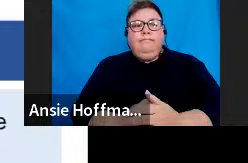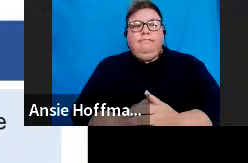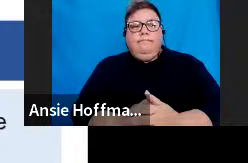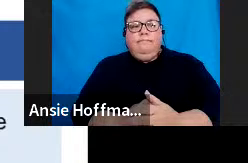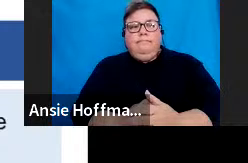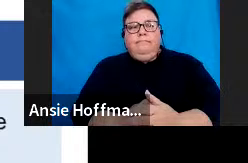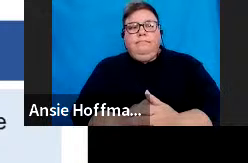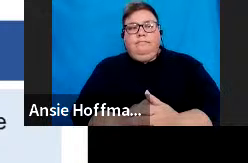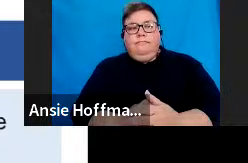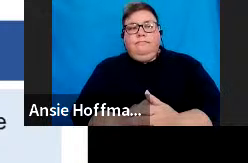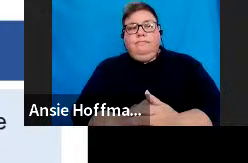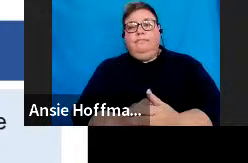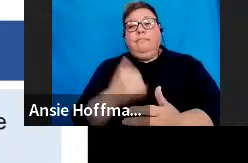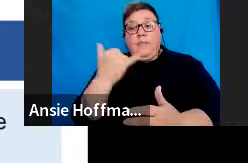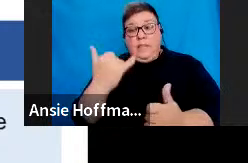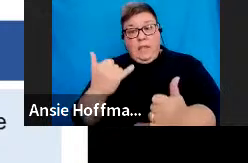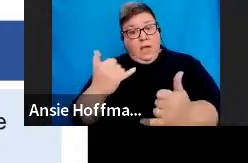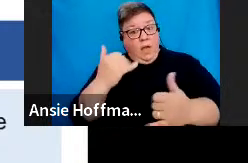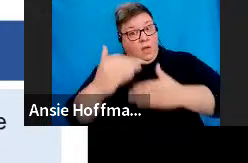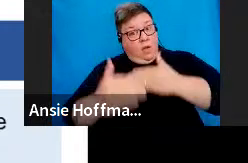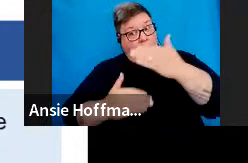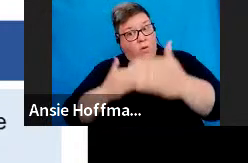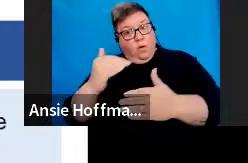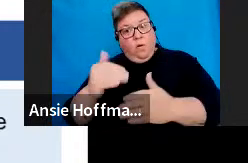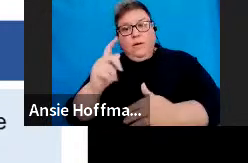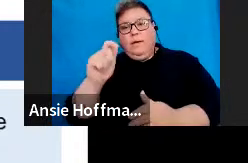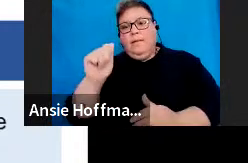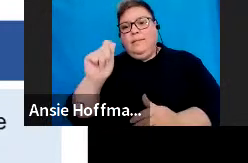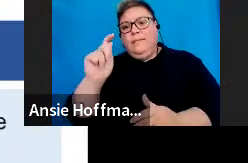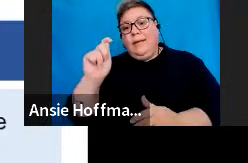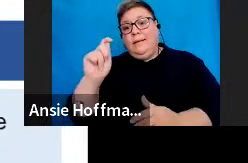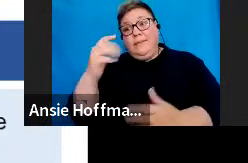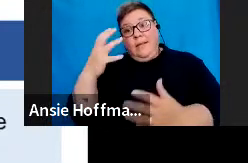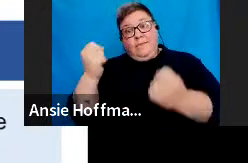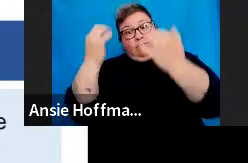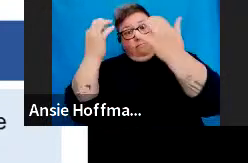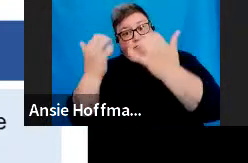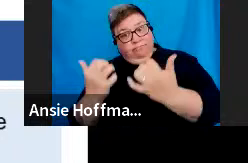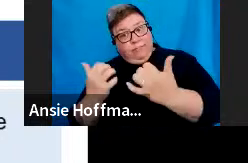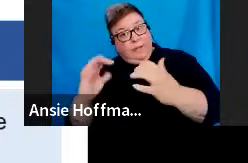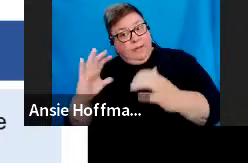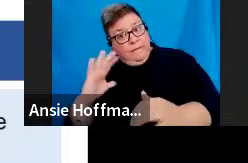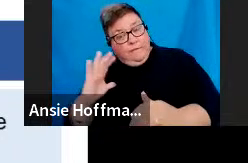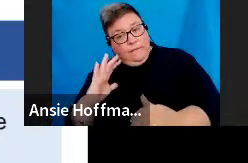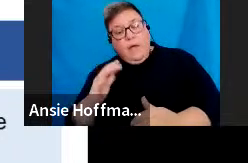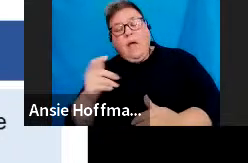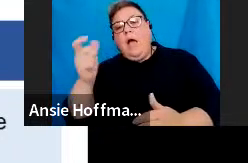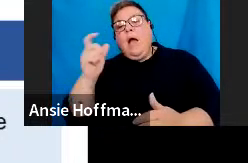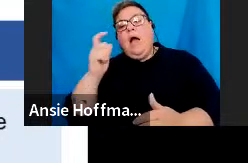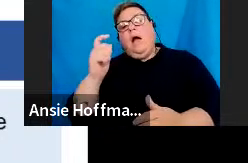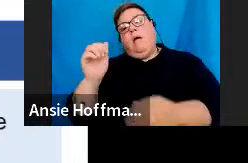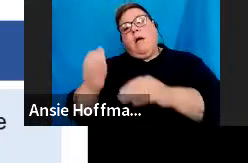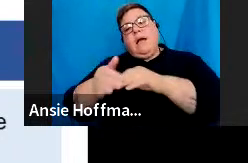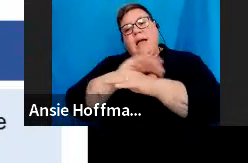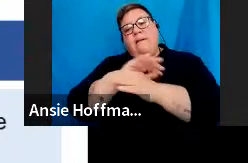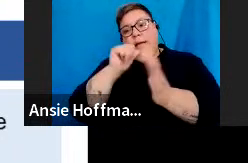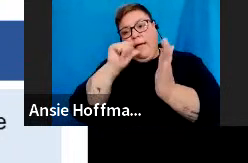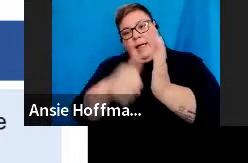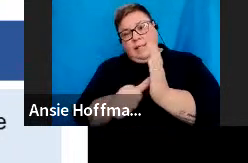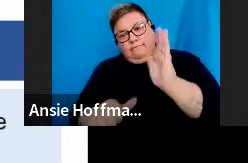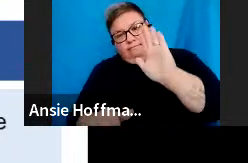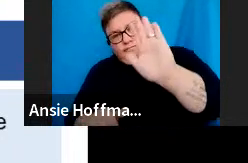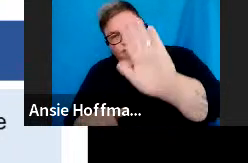per the current process, once the tax rates have been calculated, the cover letter and the tax rate file are generated